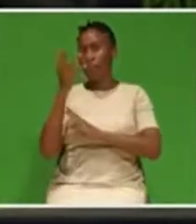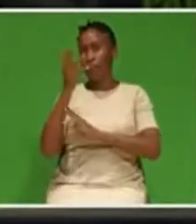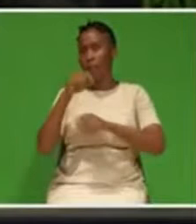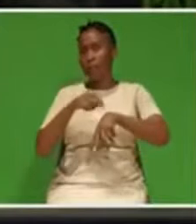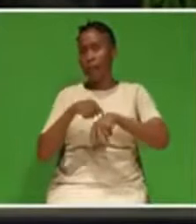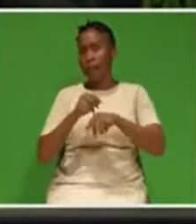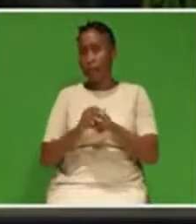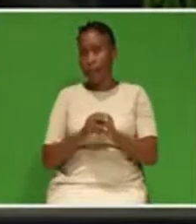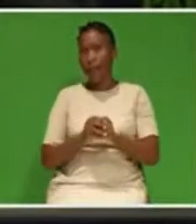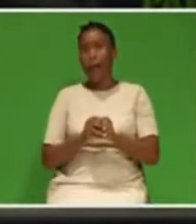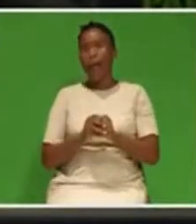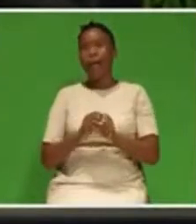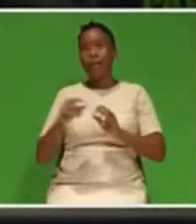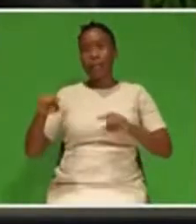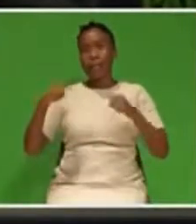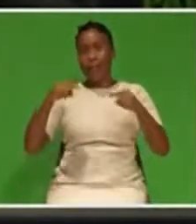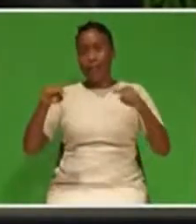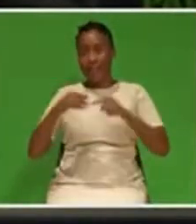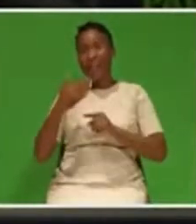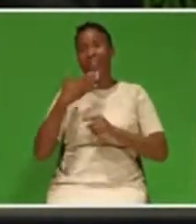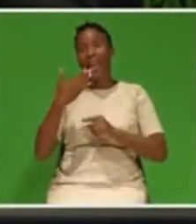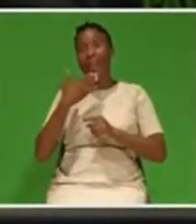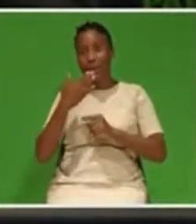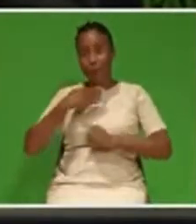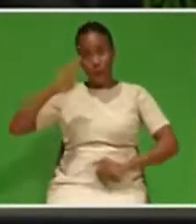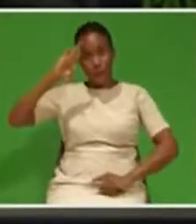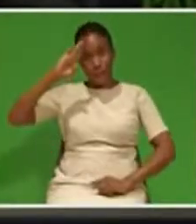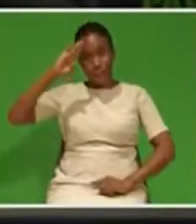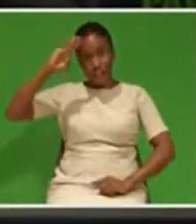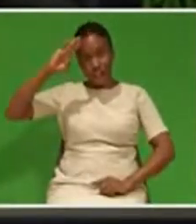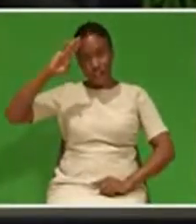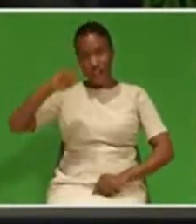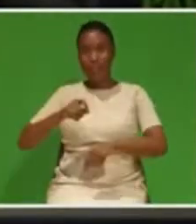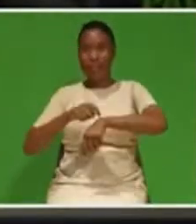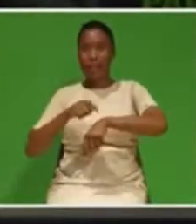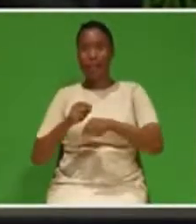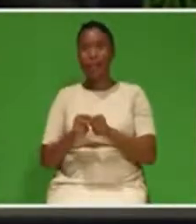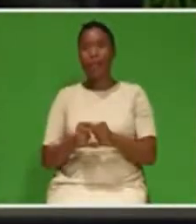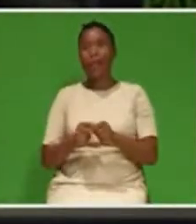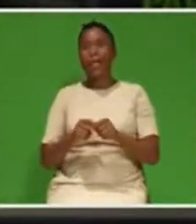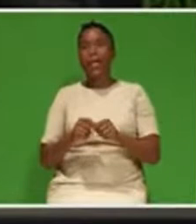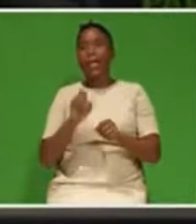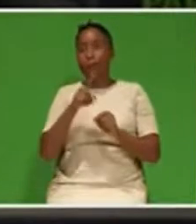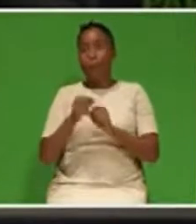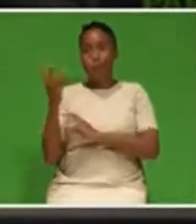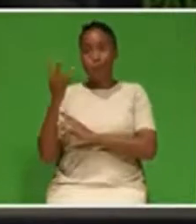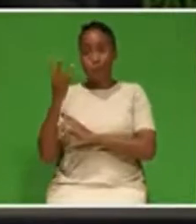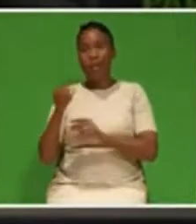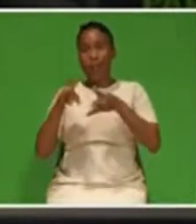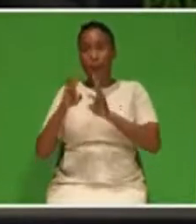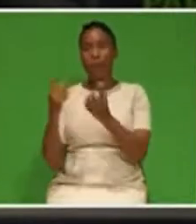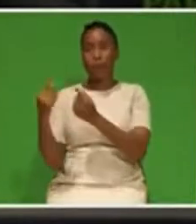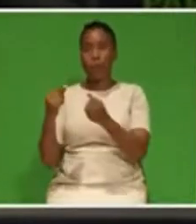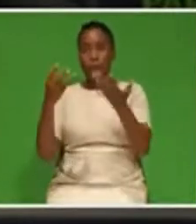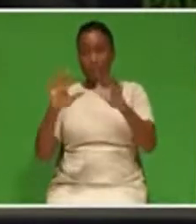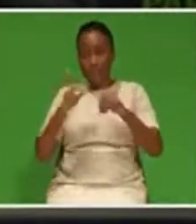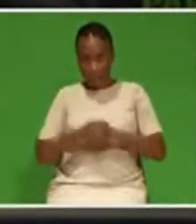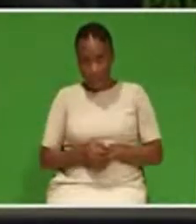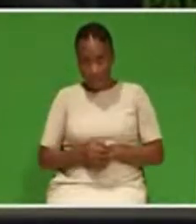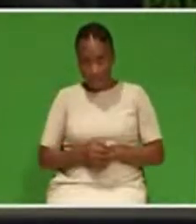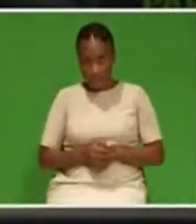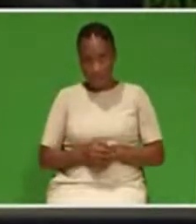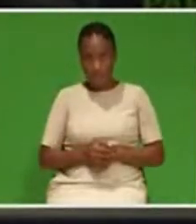Thank you General for raising the issue in the way that you did. Building beyond the crisis